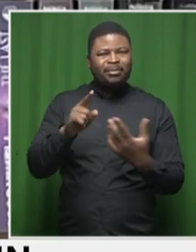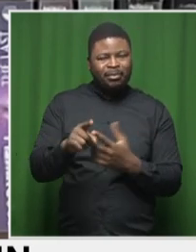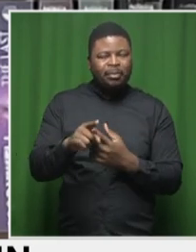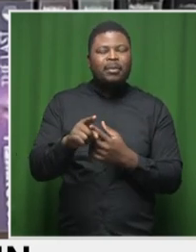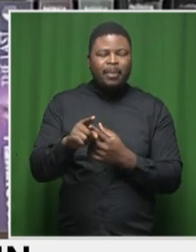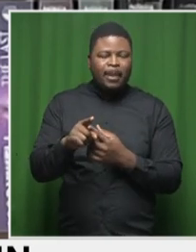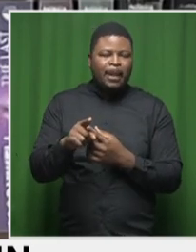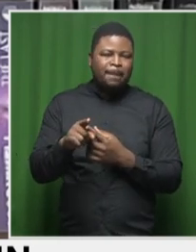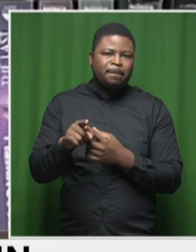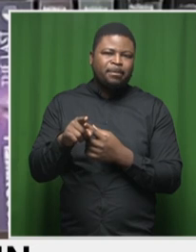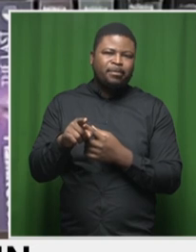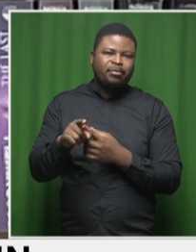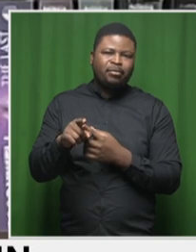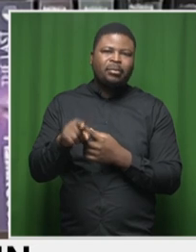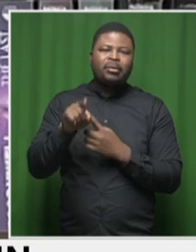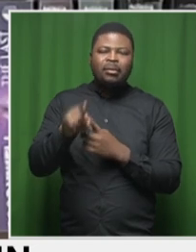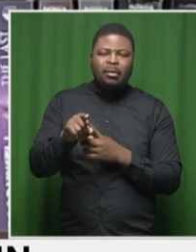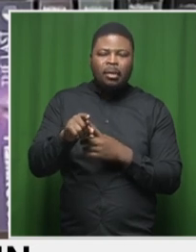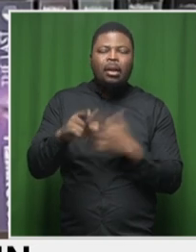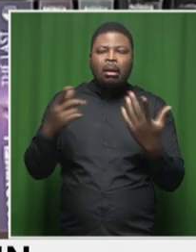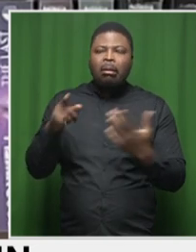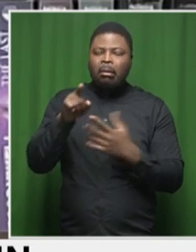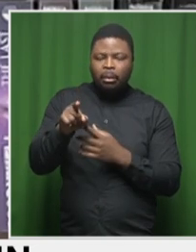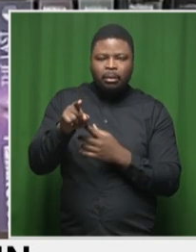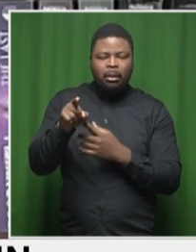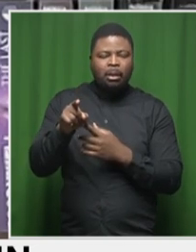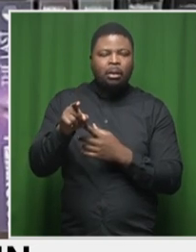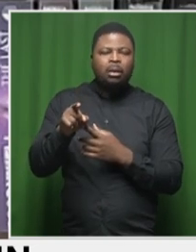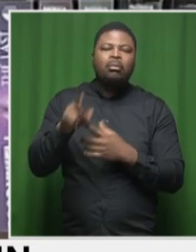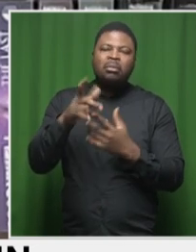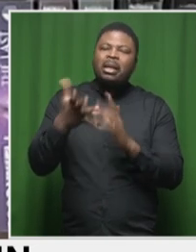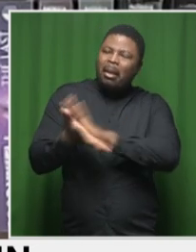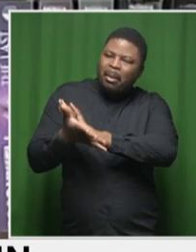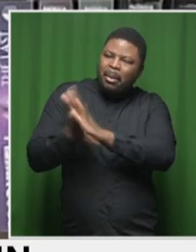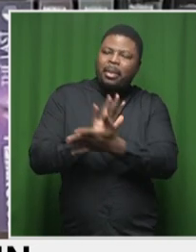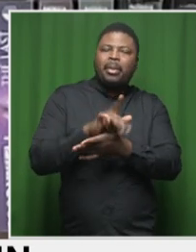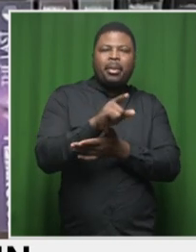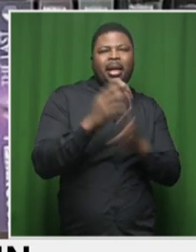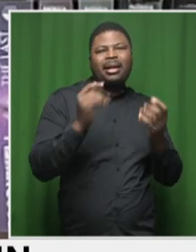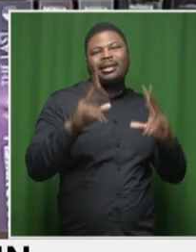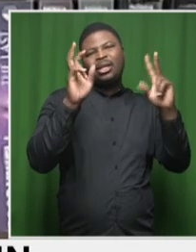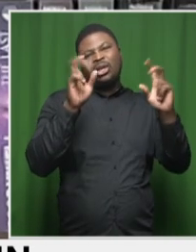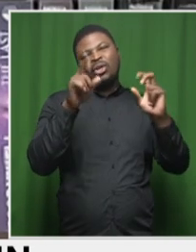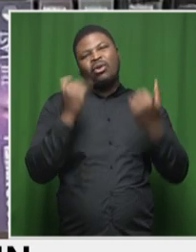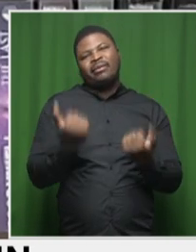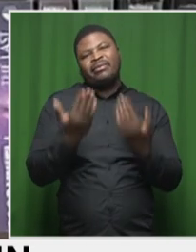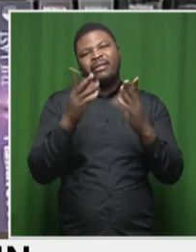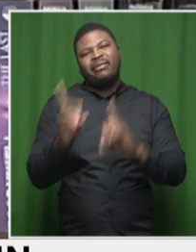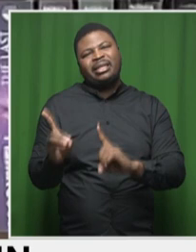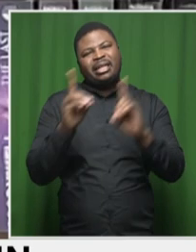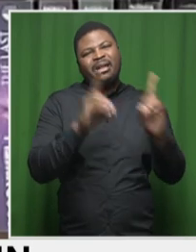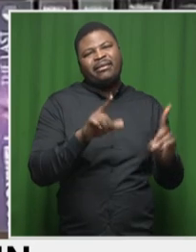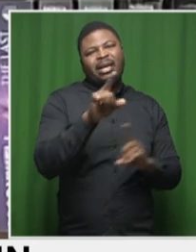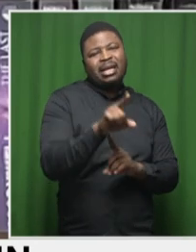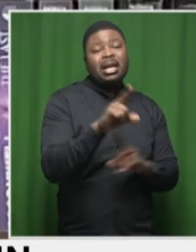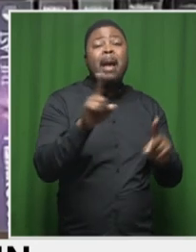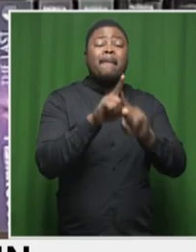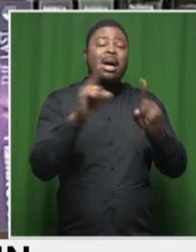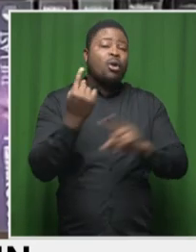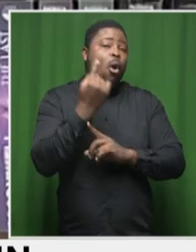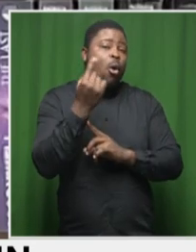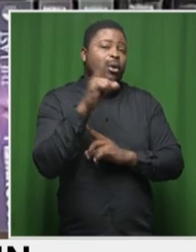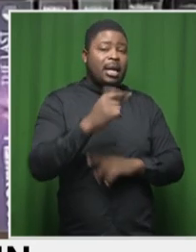disarray and to an extent, not just the collapse in